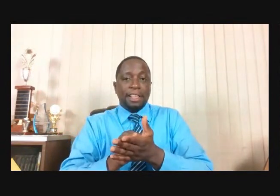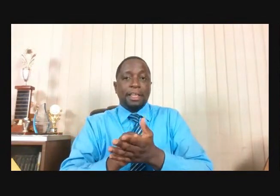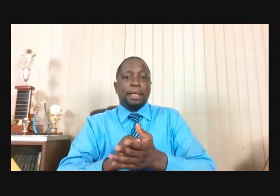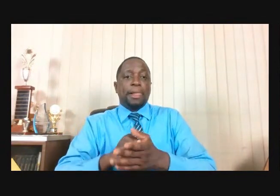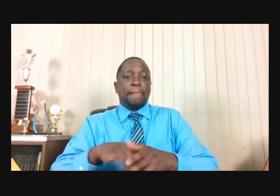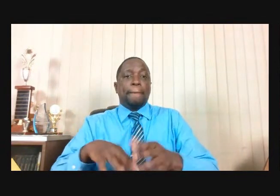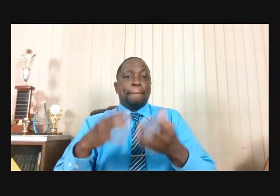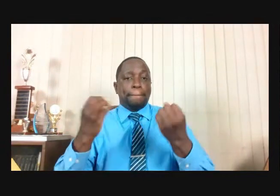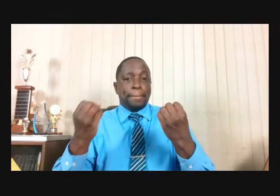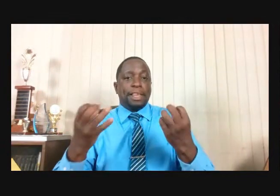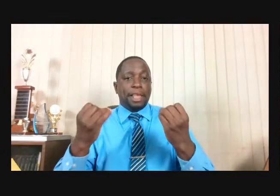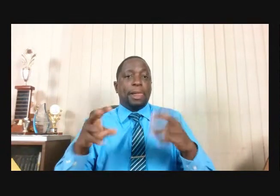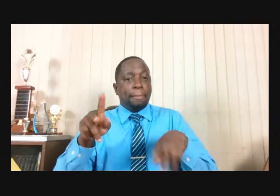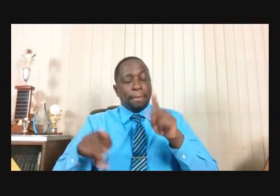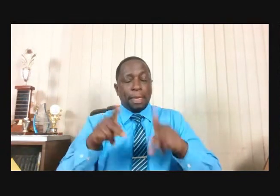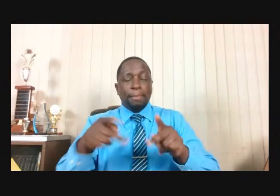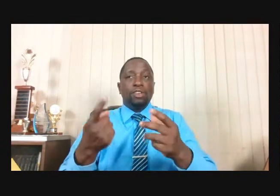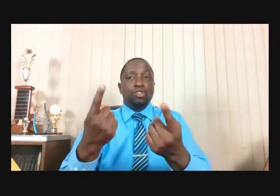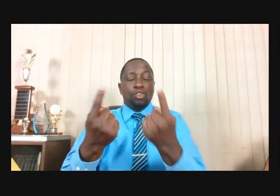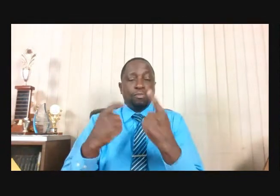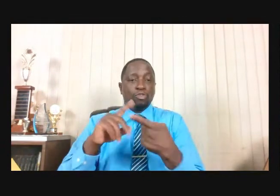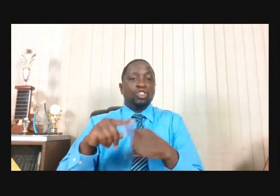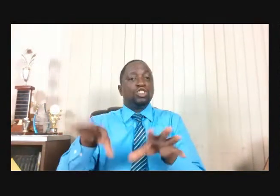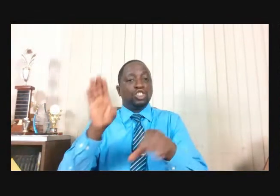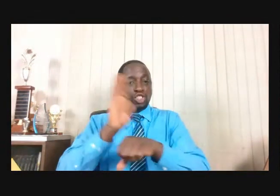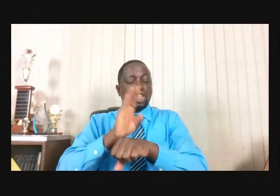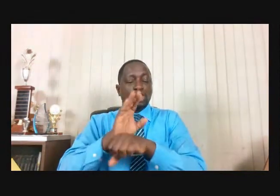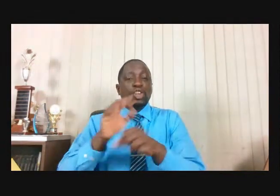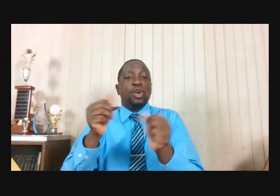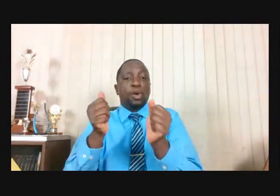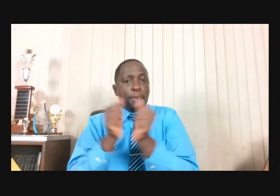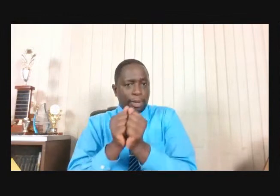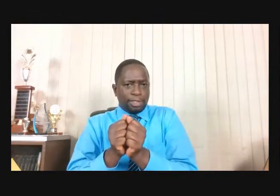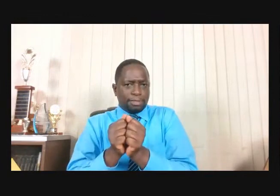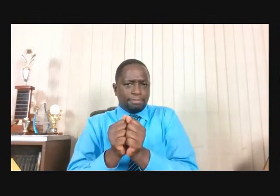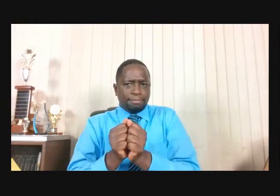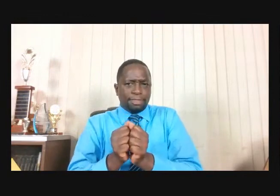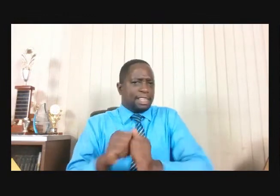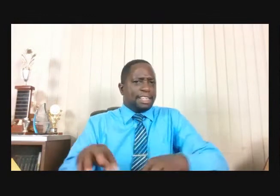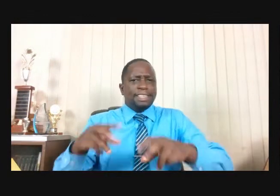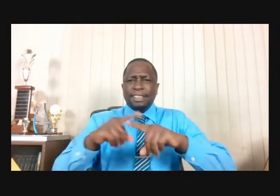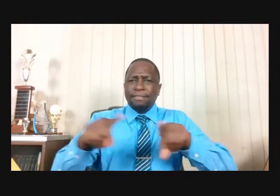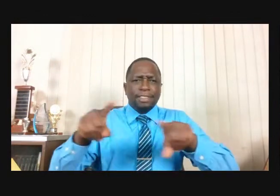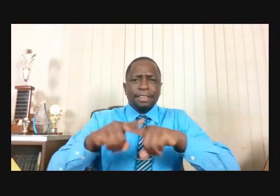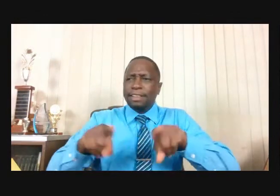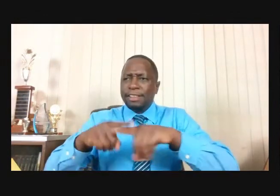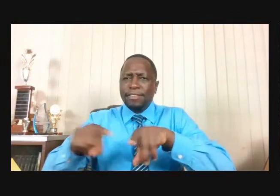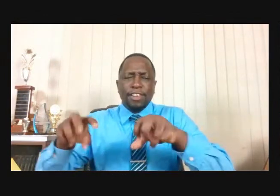Who Are Depressed Because They Realize Their Children Are Not Perfect